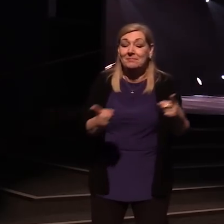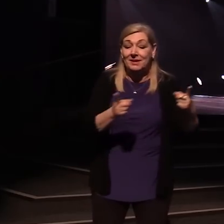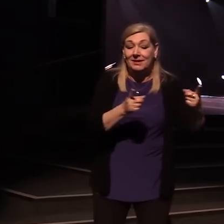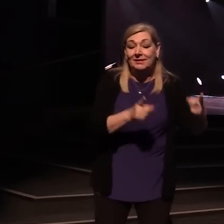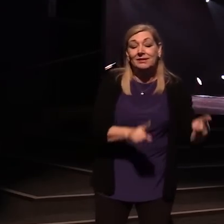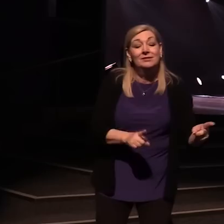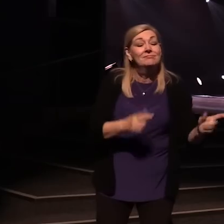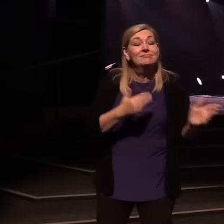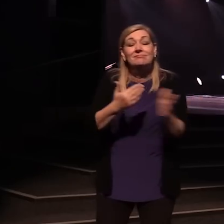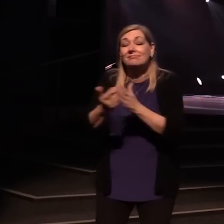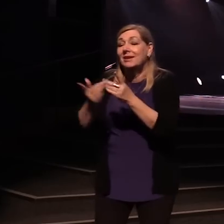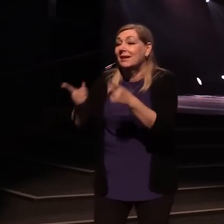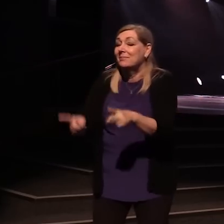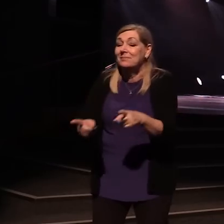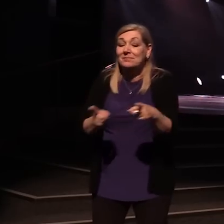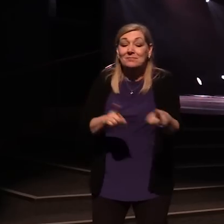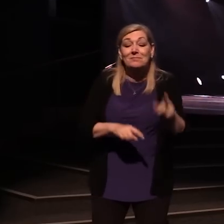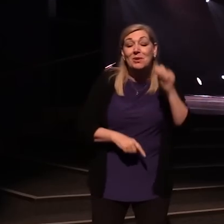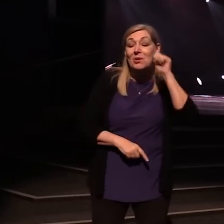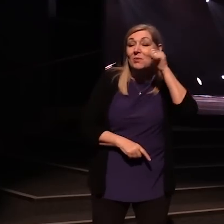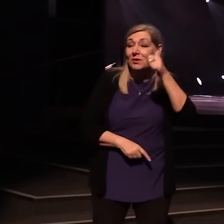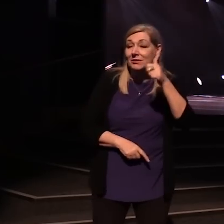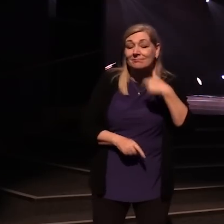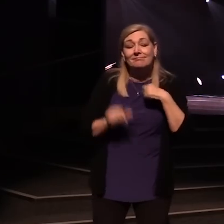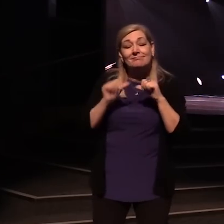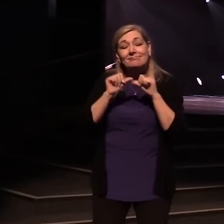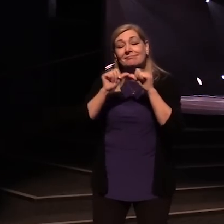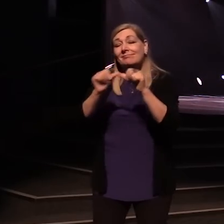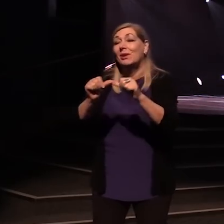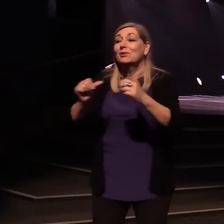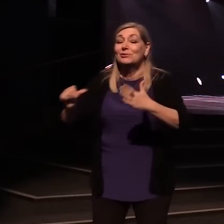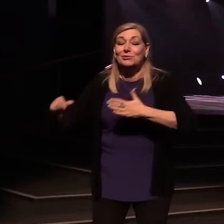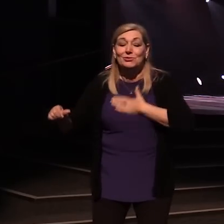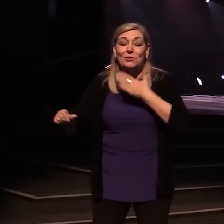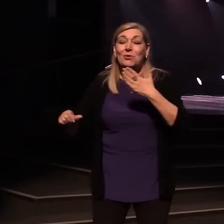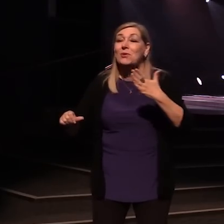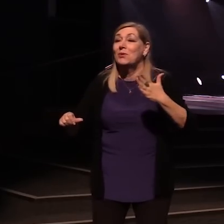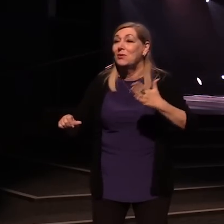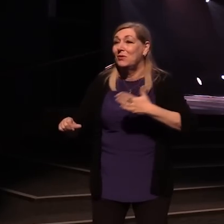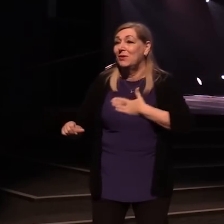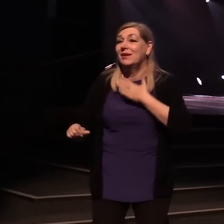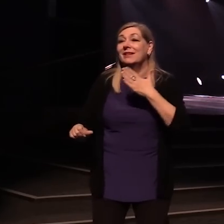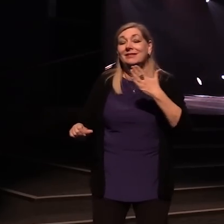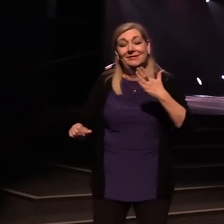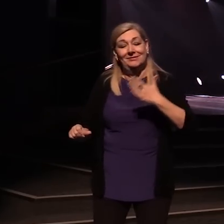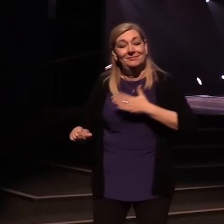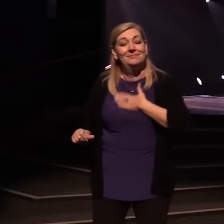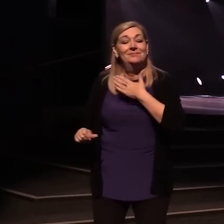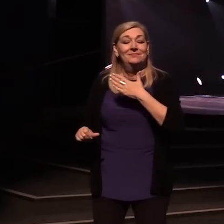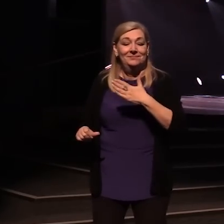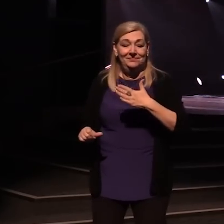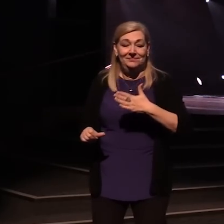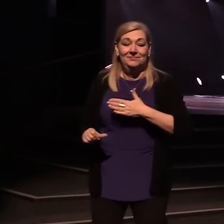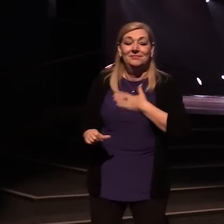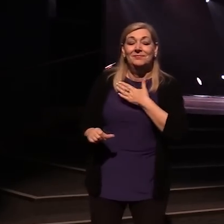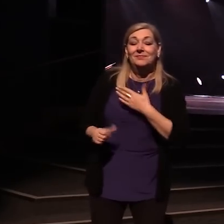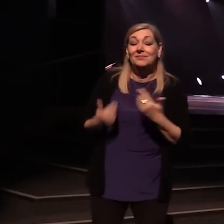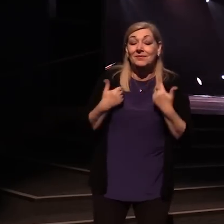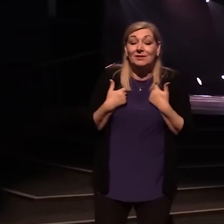season. Whatever comes tomorrow, I've got joy. Yes, we do.